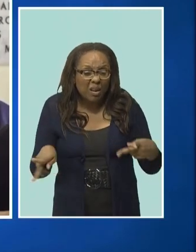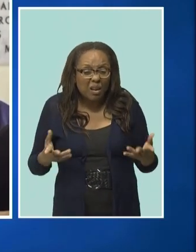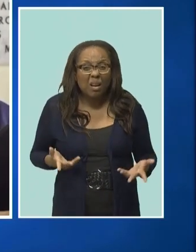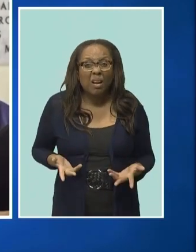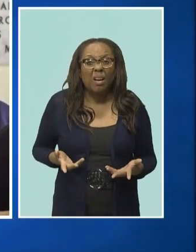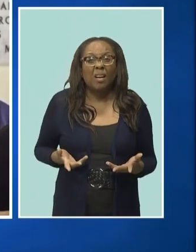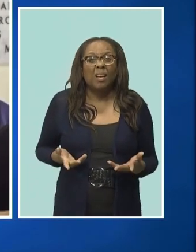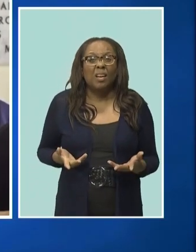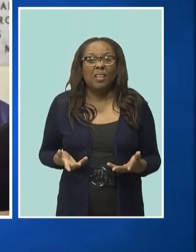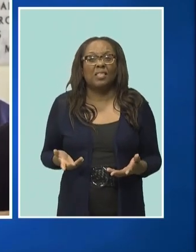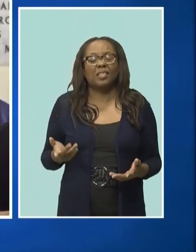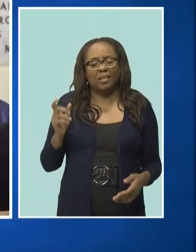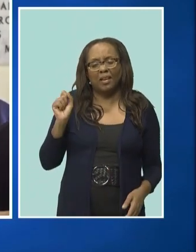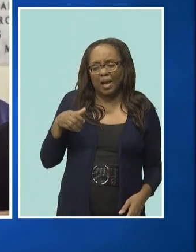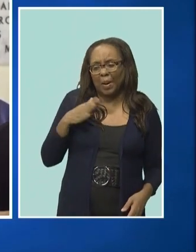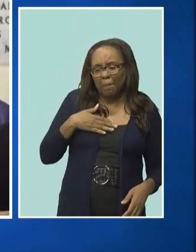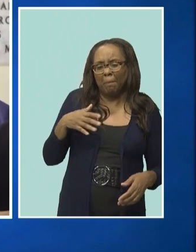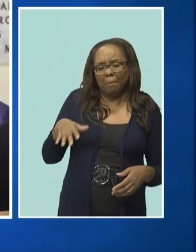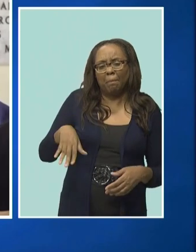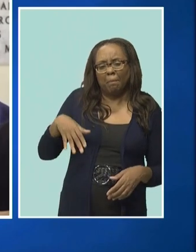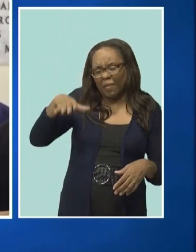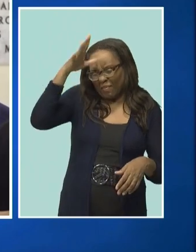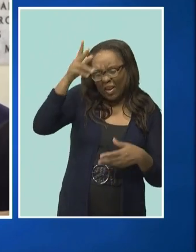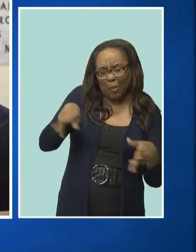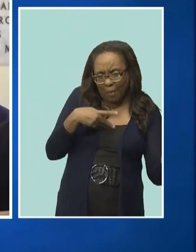my dad parties too much.